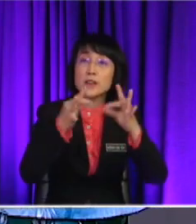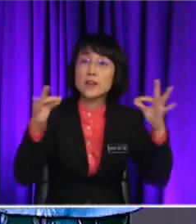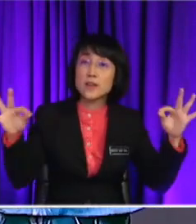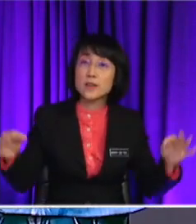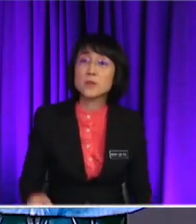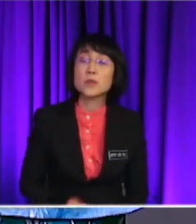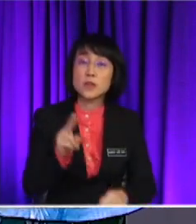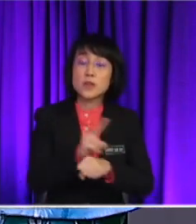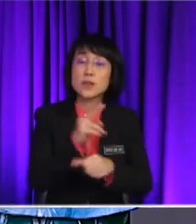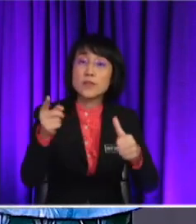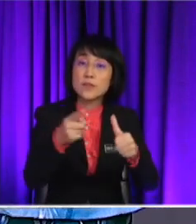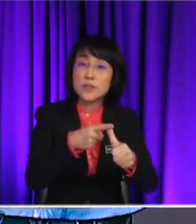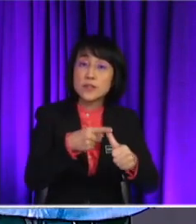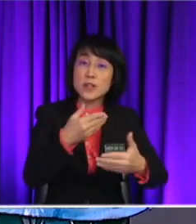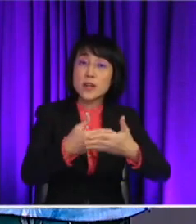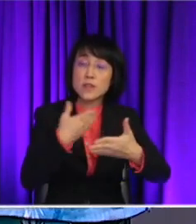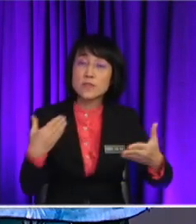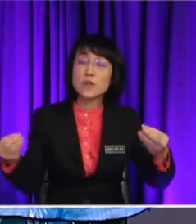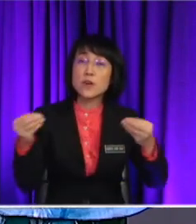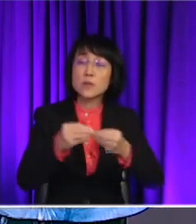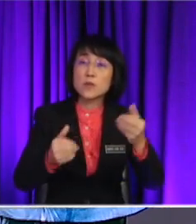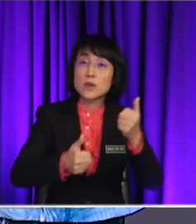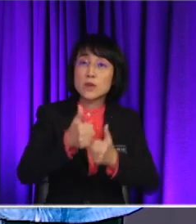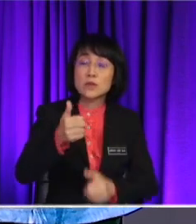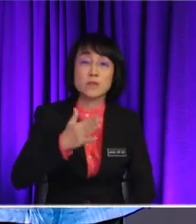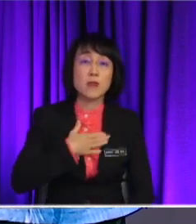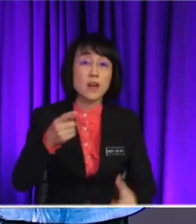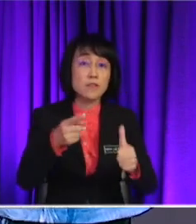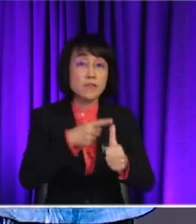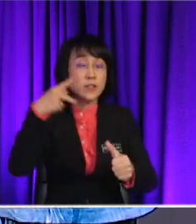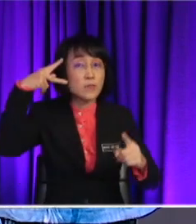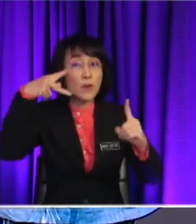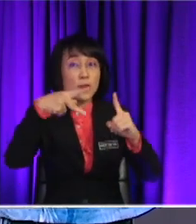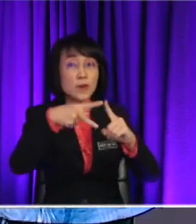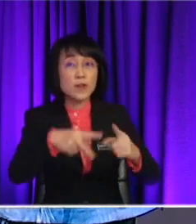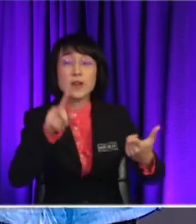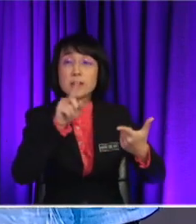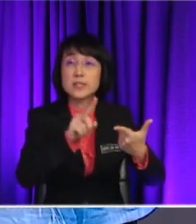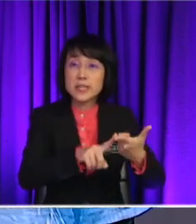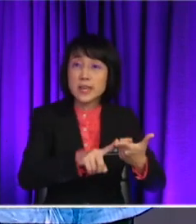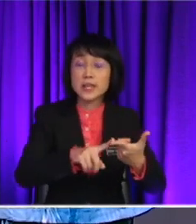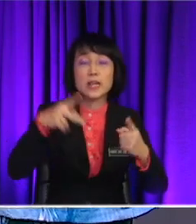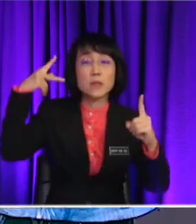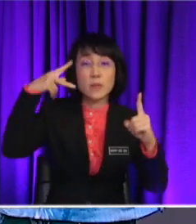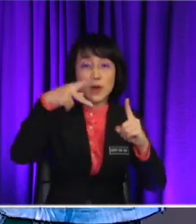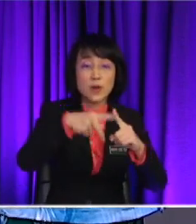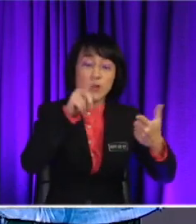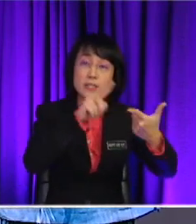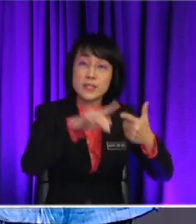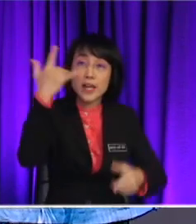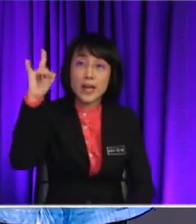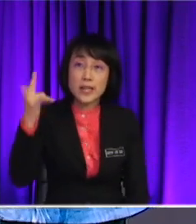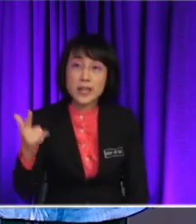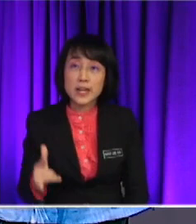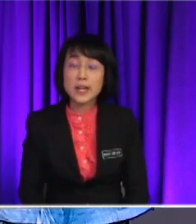first and foremost. Okay. My first point is, all right. You can use the second point or secondly. You can also mention